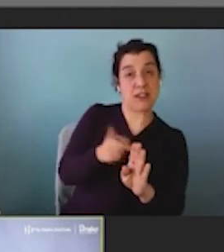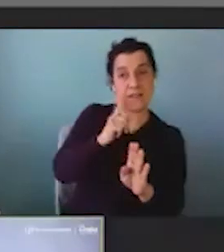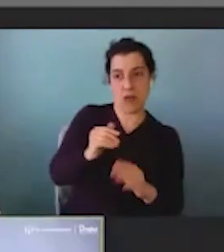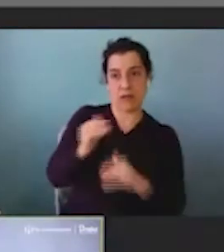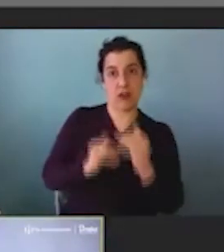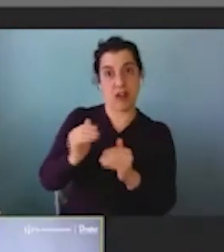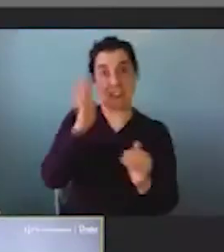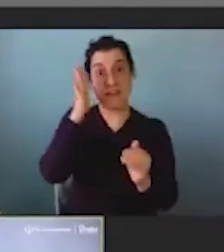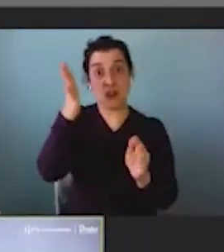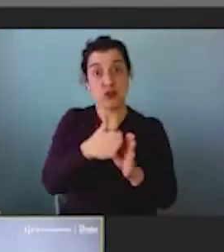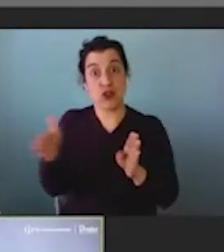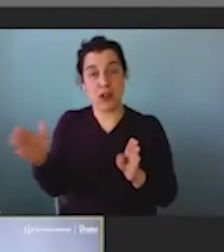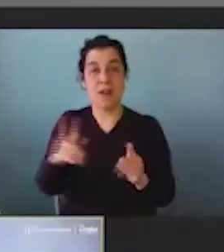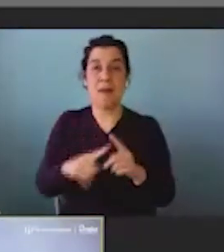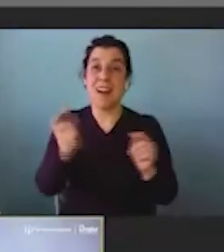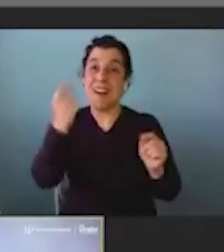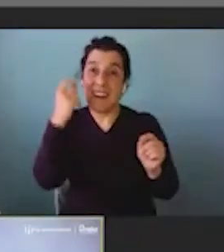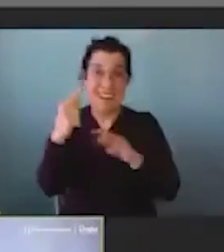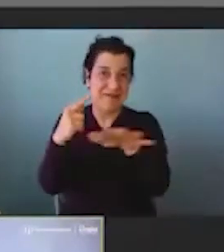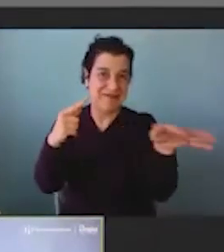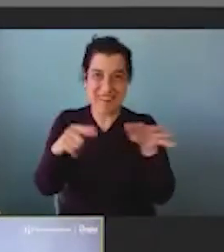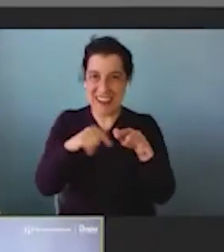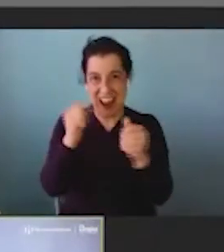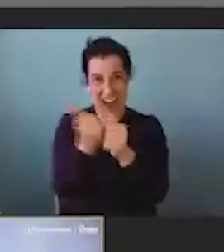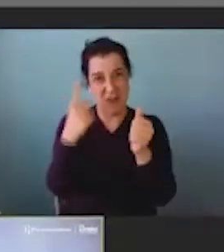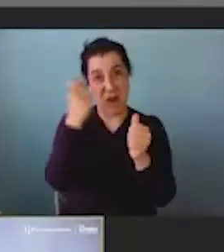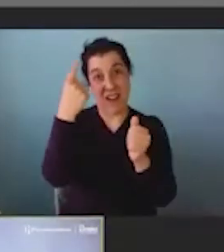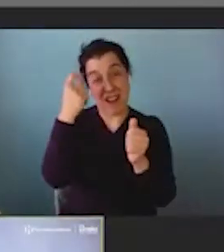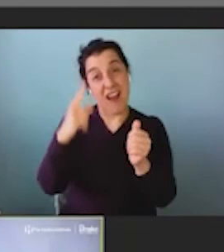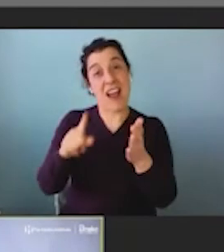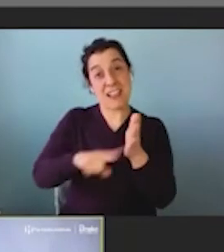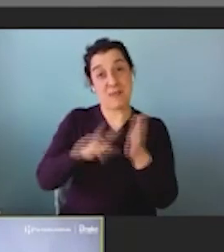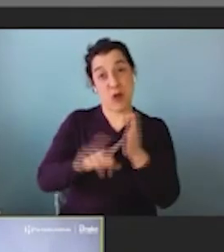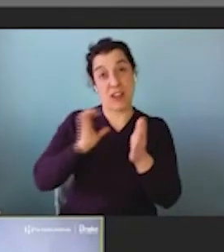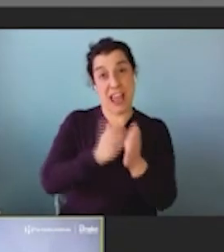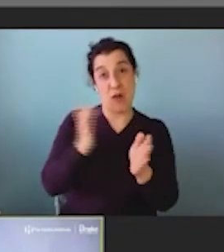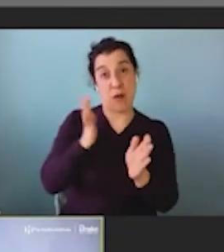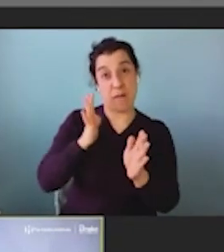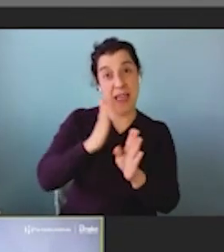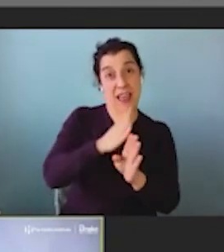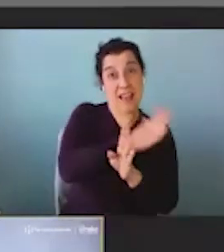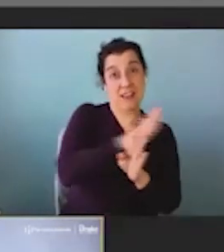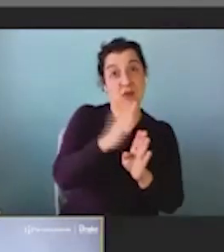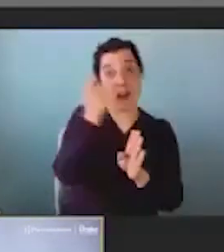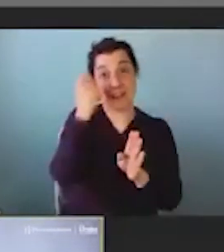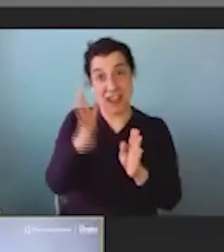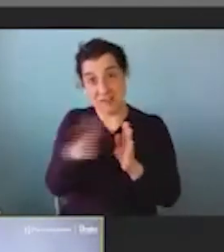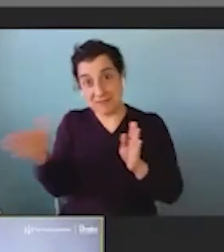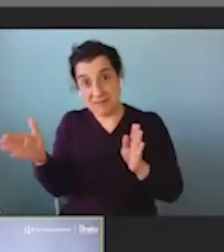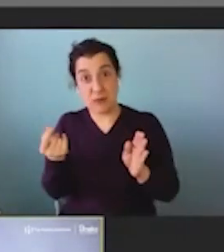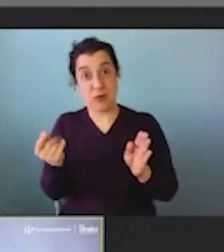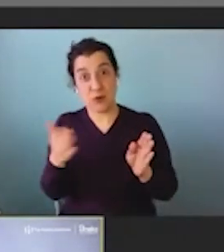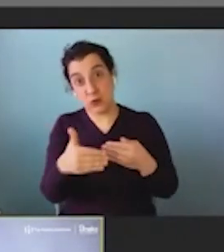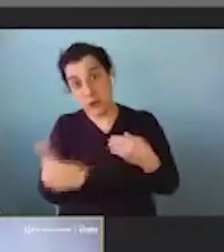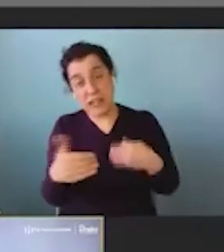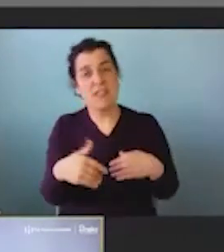However, not everyone understands the importance of exploring our past in order to understand the present and where we should go. So